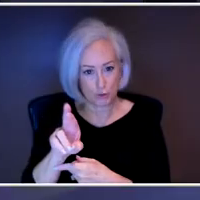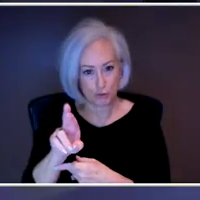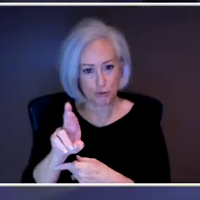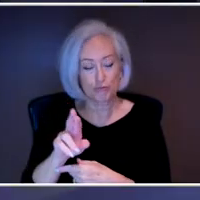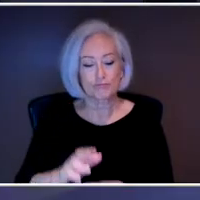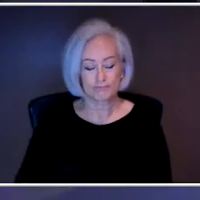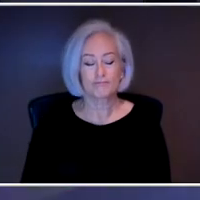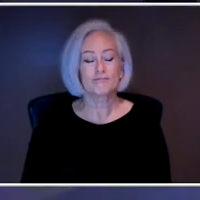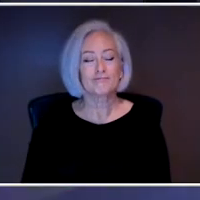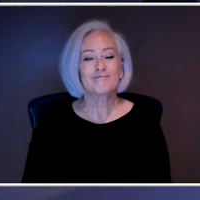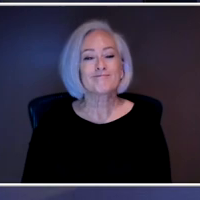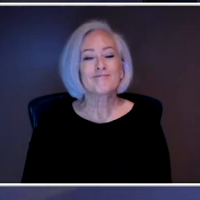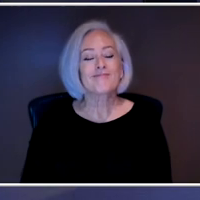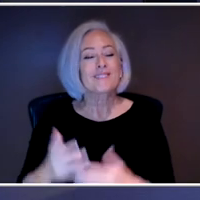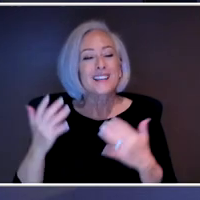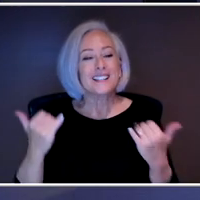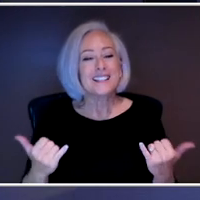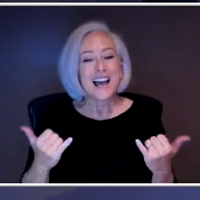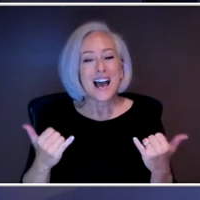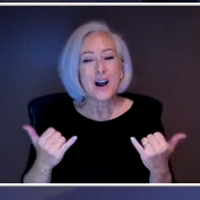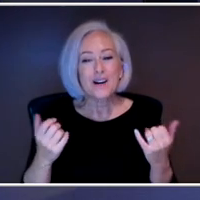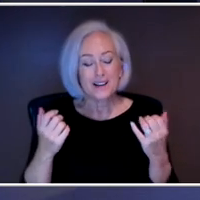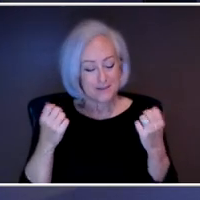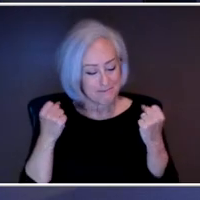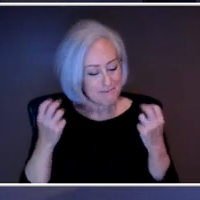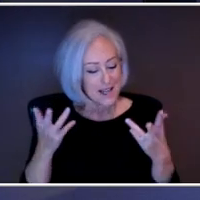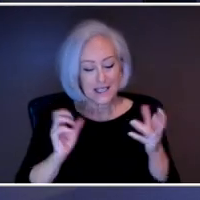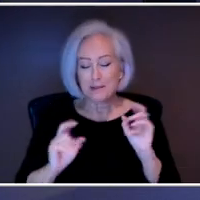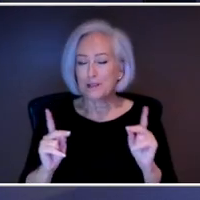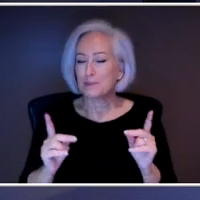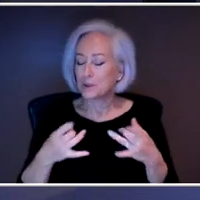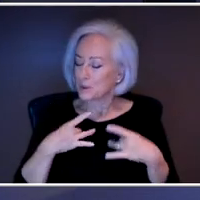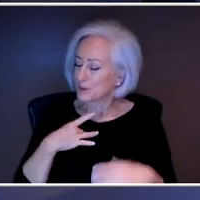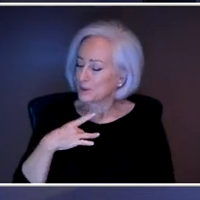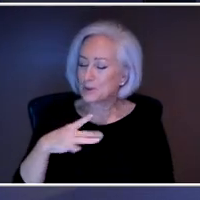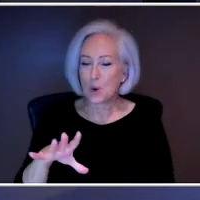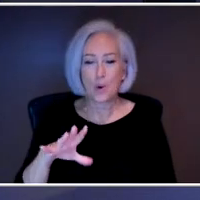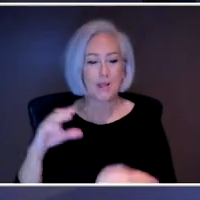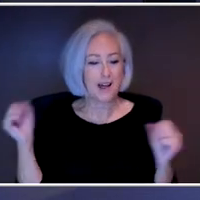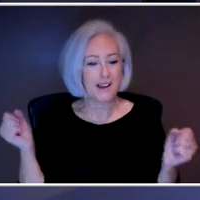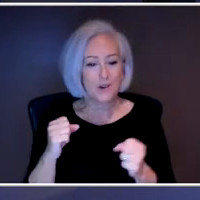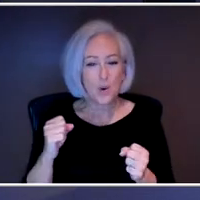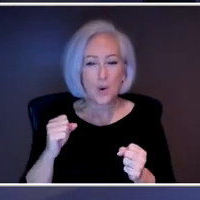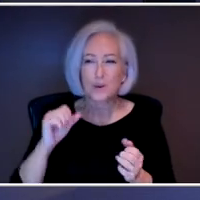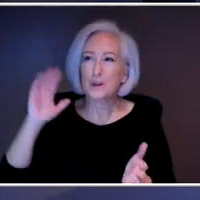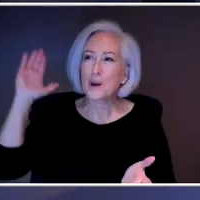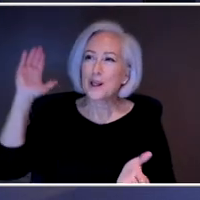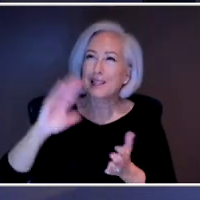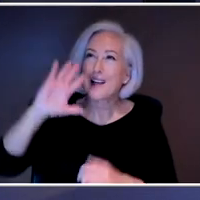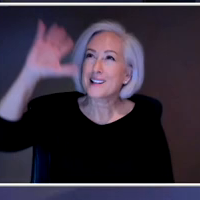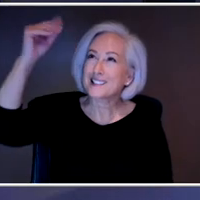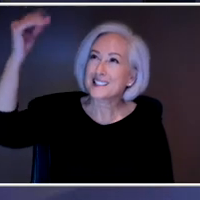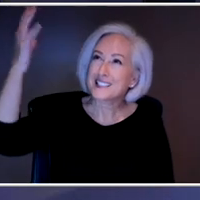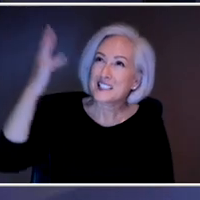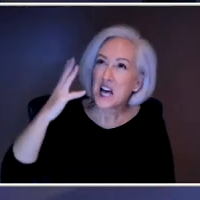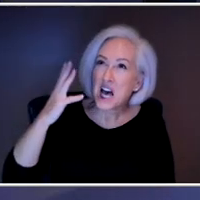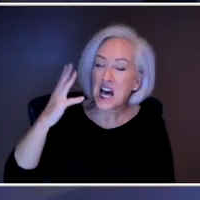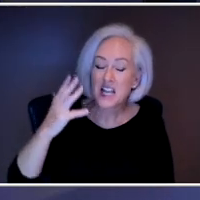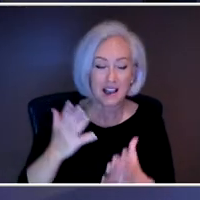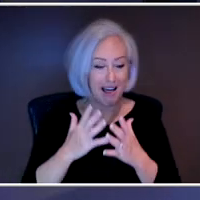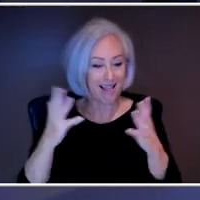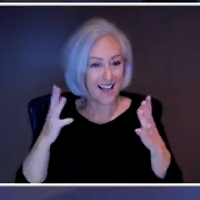ask both of our doctors. There's a lot of people we don't like the cold, know, there's no sunlight, less activity, holidays, family,